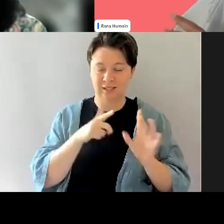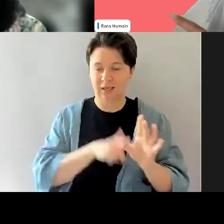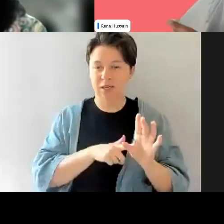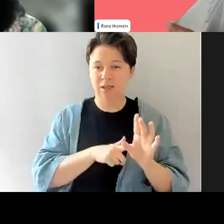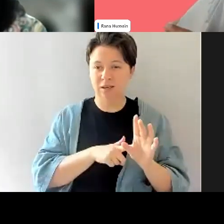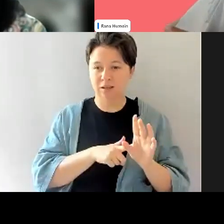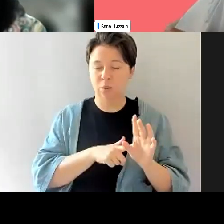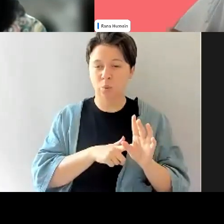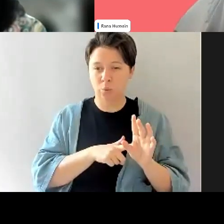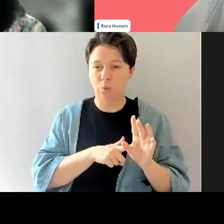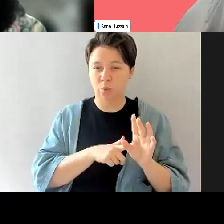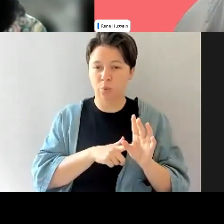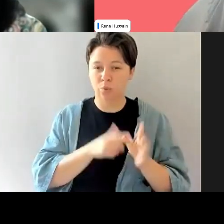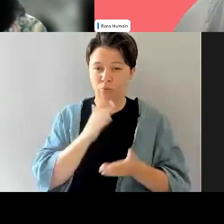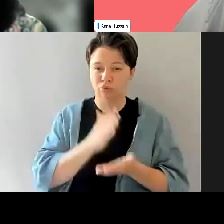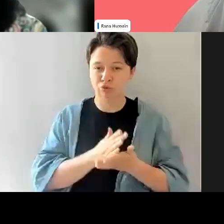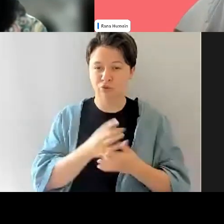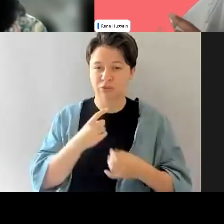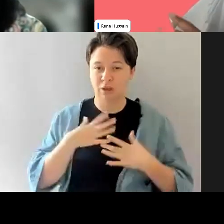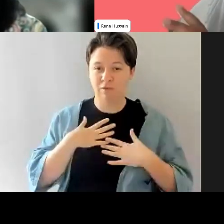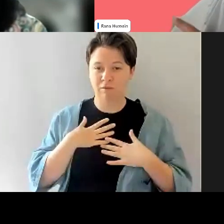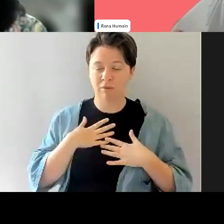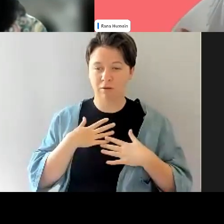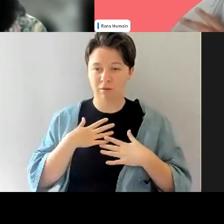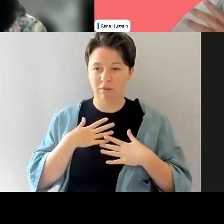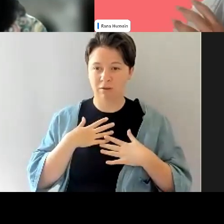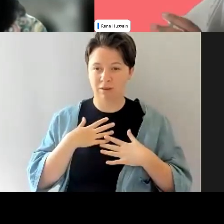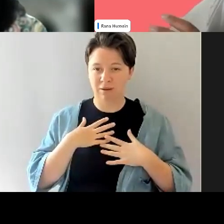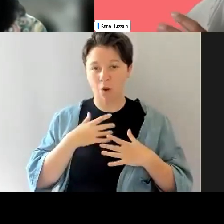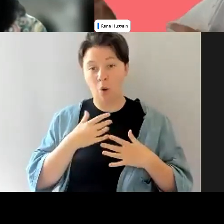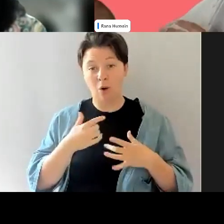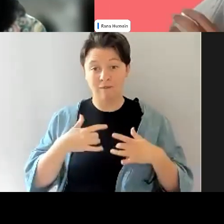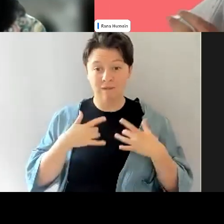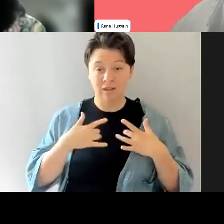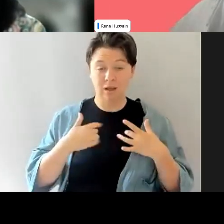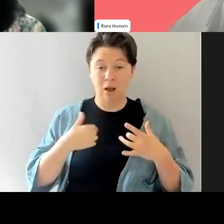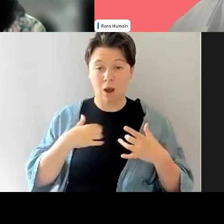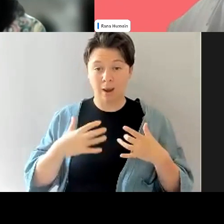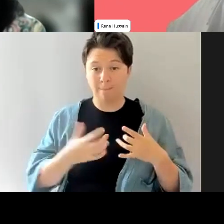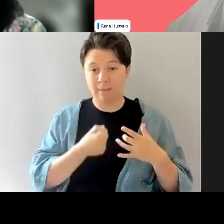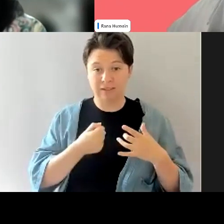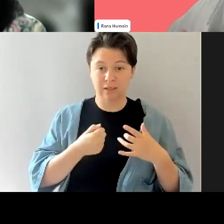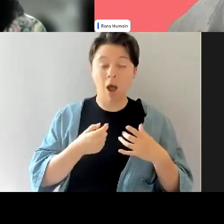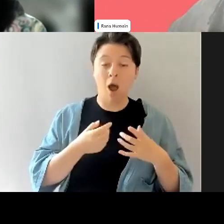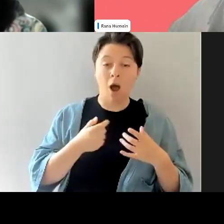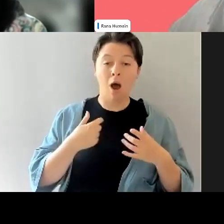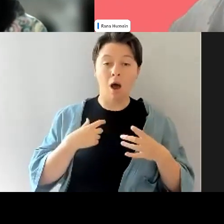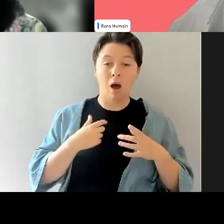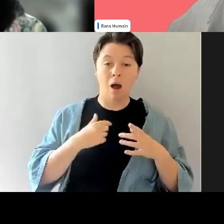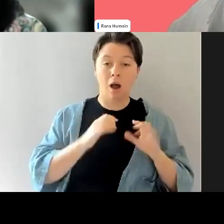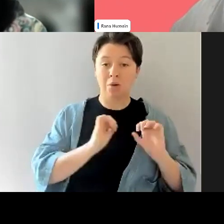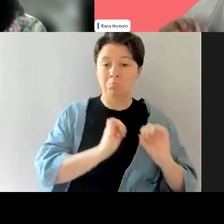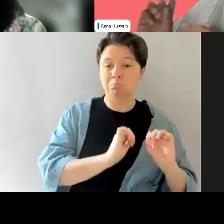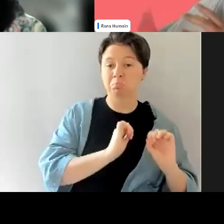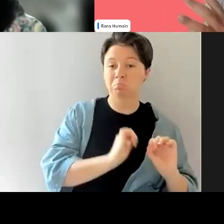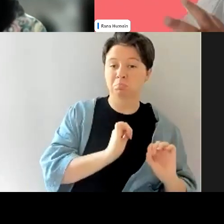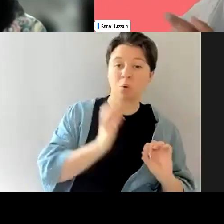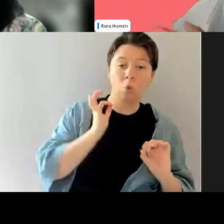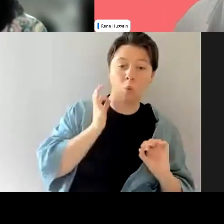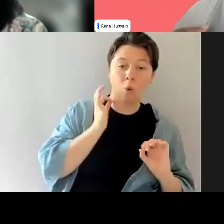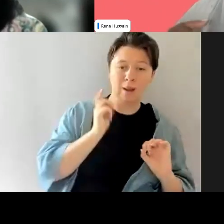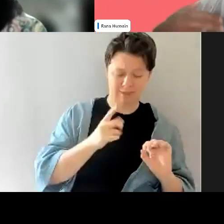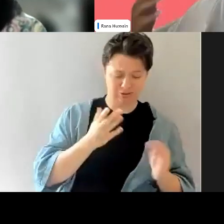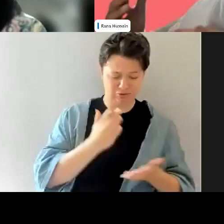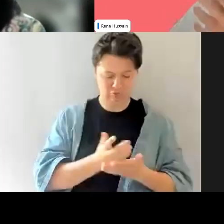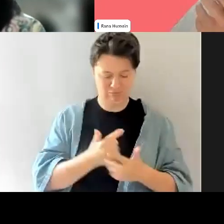the question about, you know, feeling like you have to lean into whiteness when you, when that's not you, I think ultimately